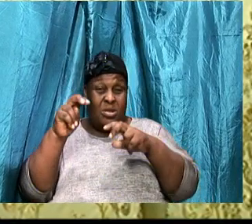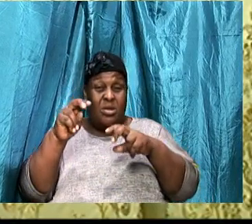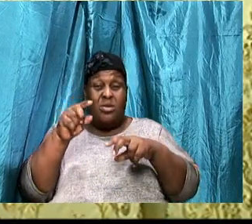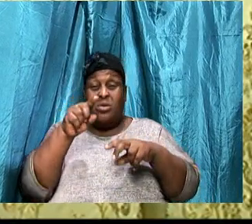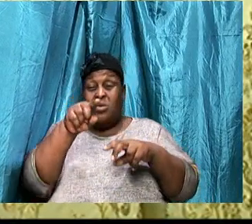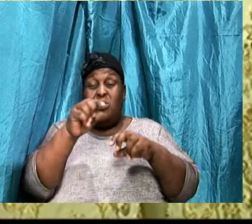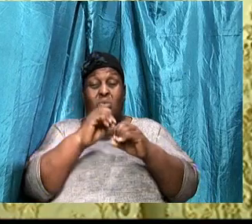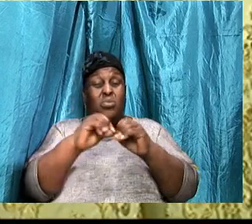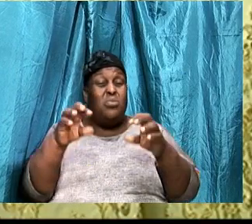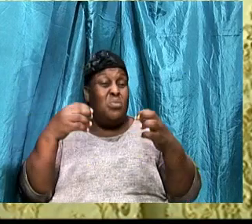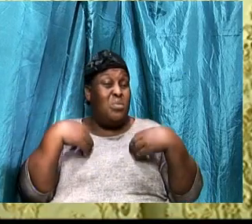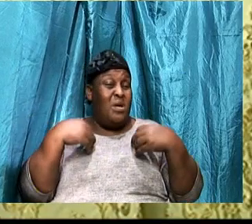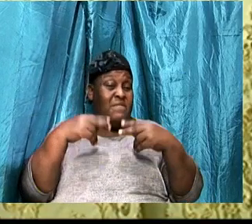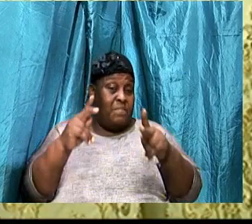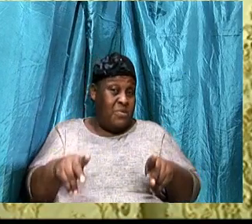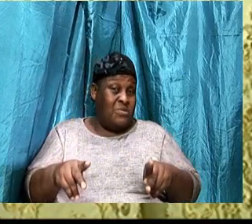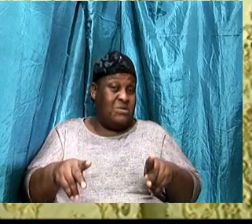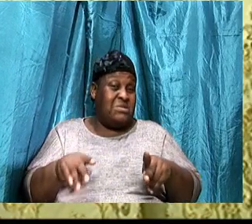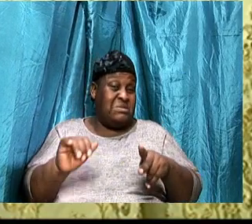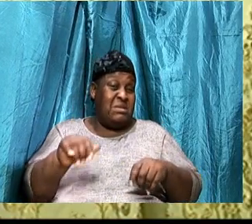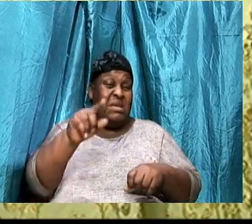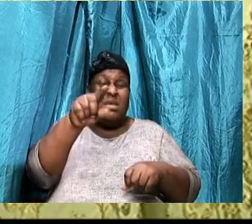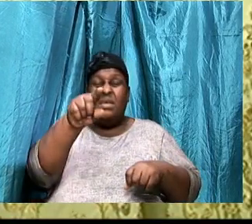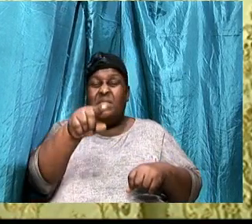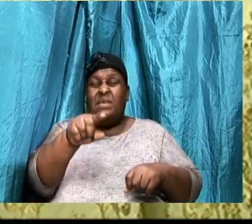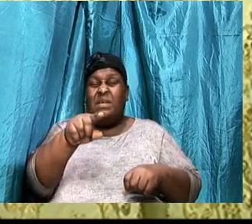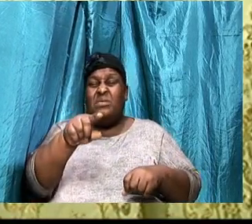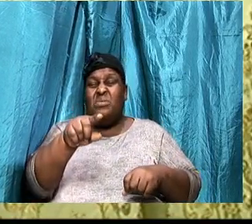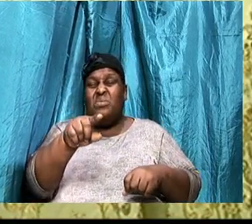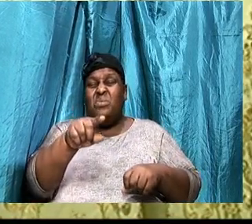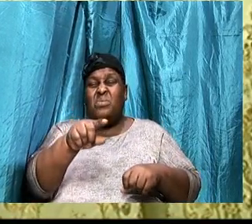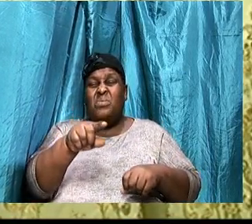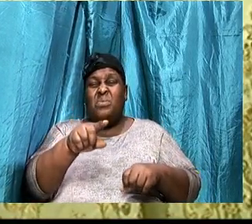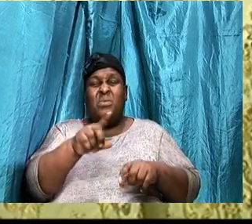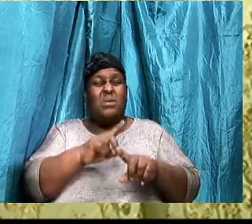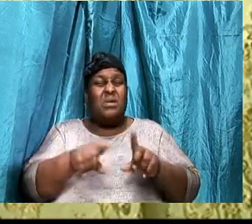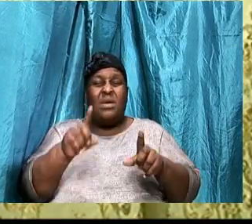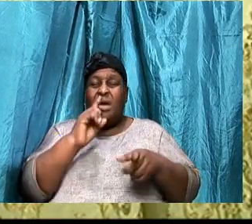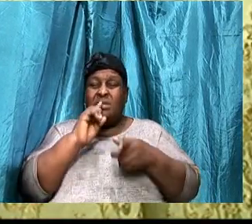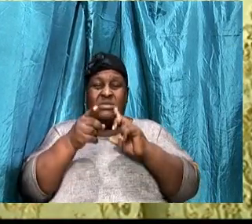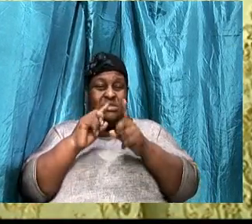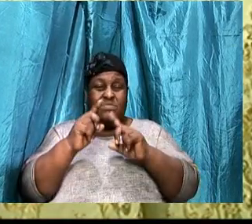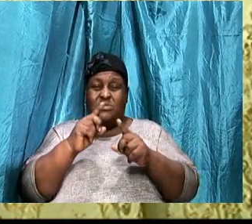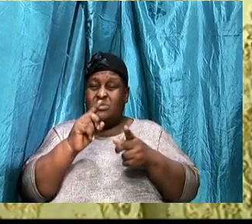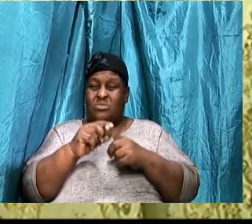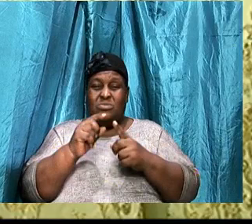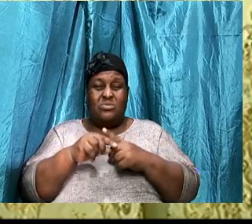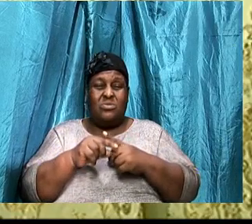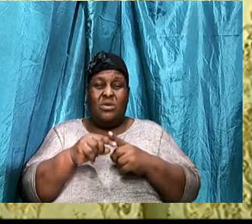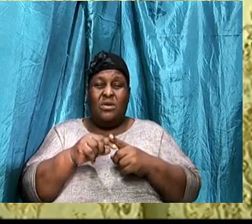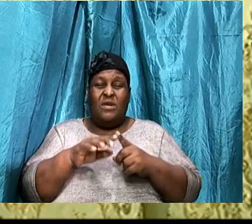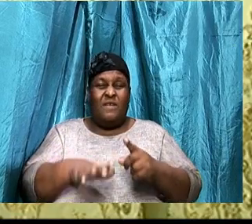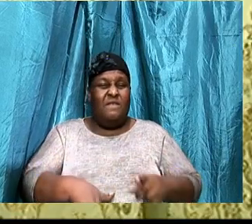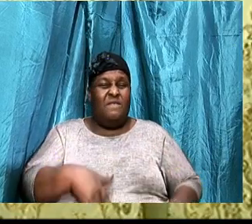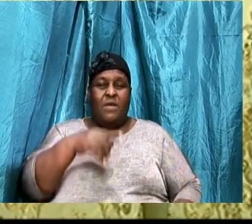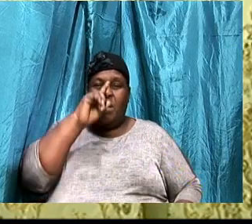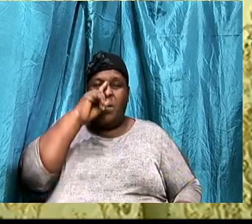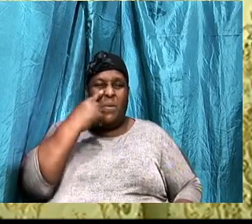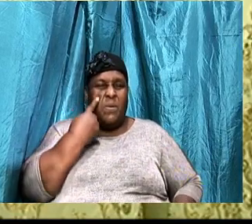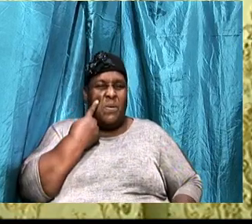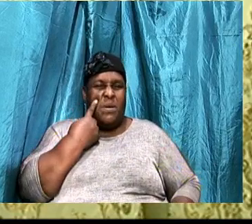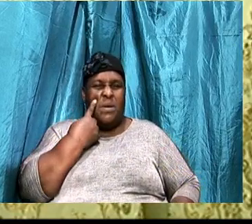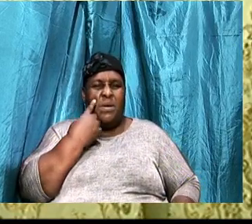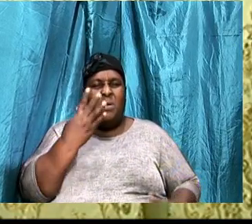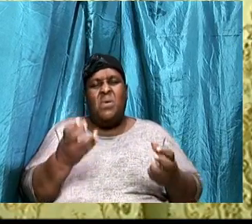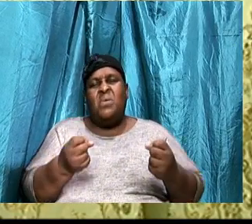talk to. You feel so alone. You feel out of this world. I want to tell you that there is a friend in need.